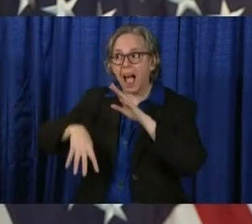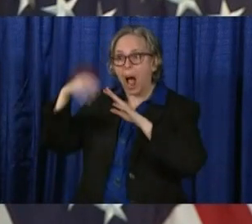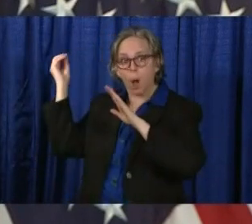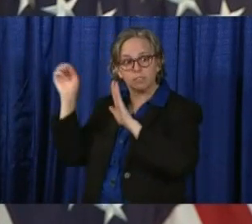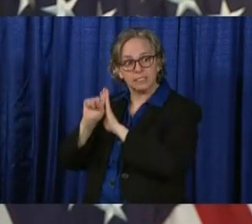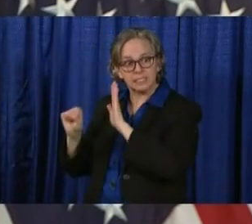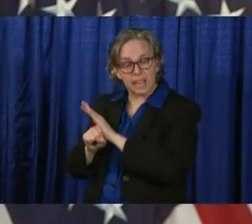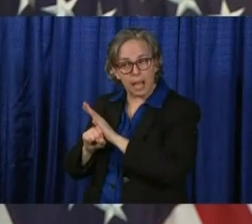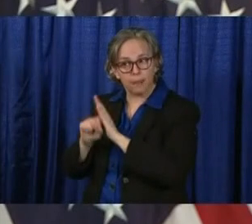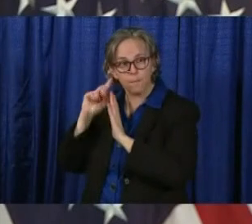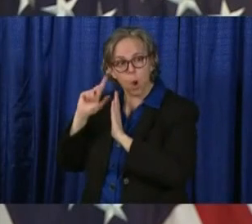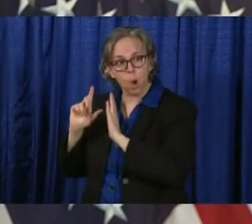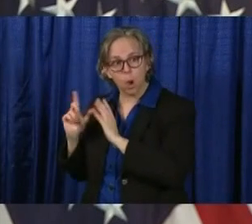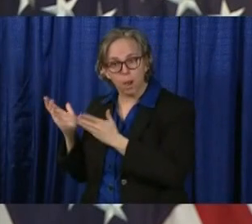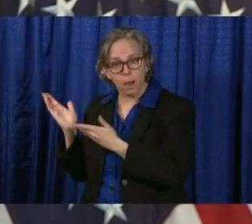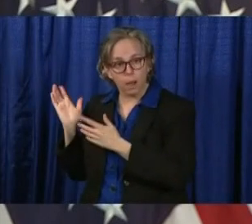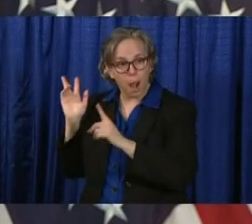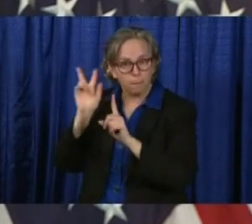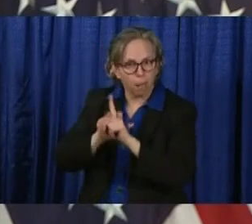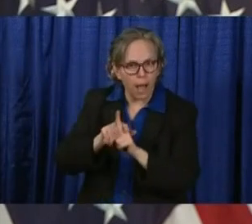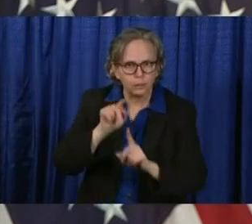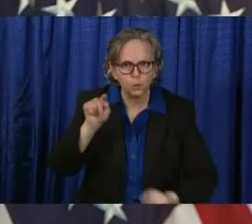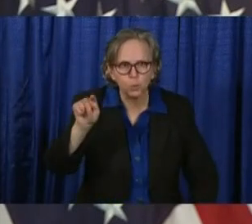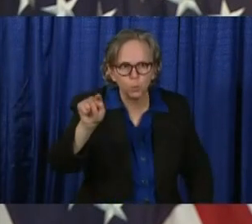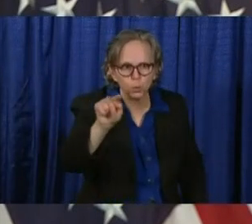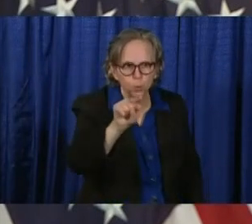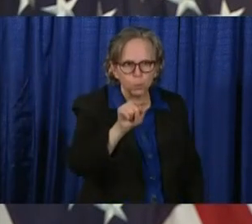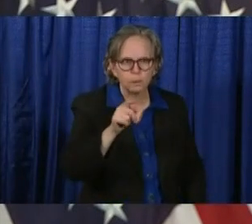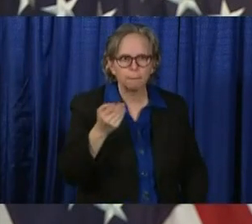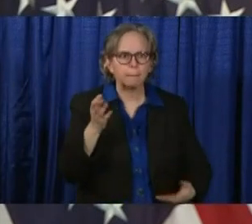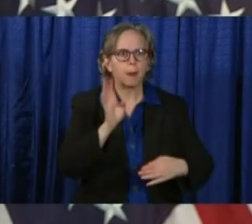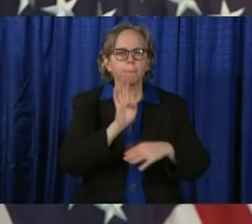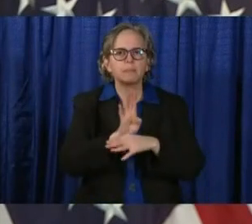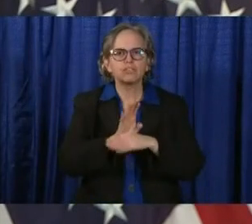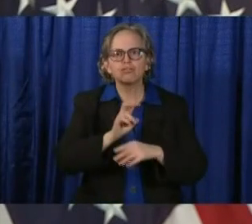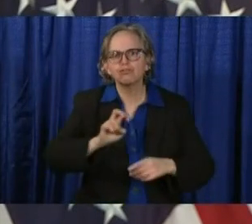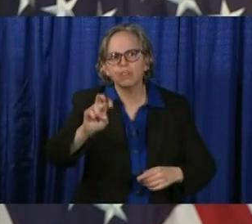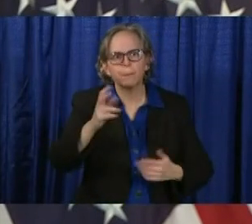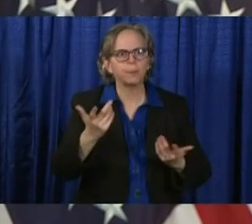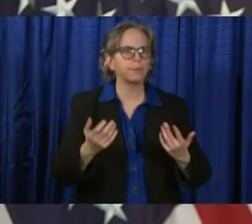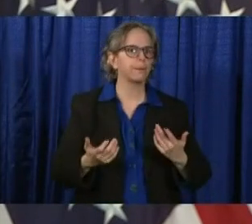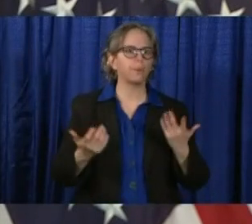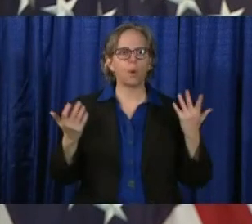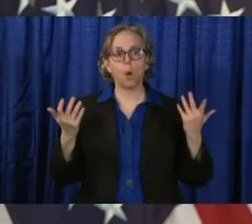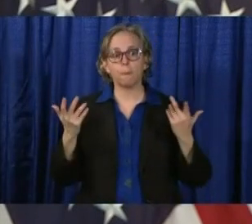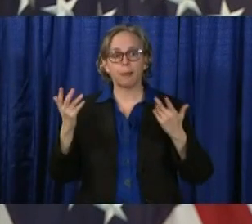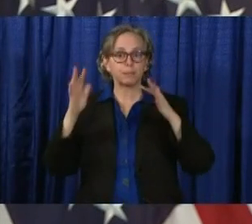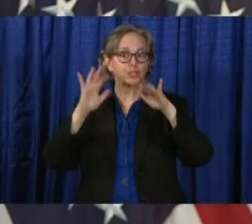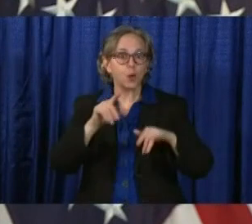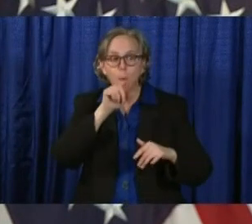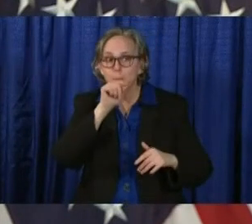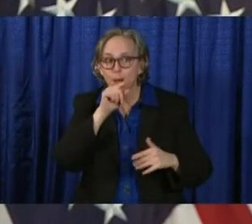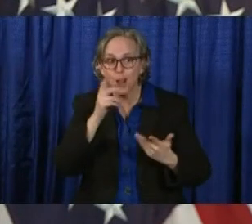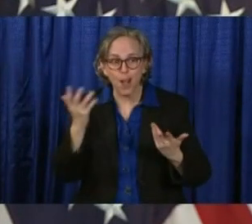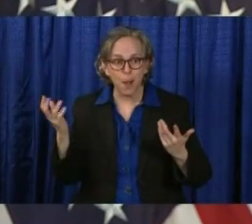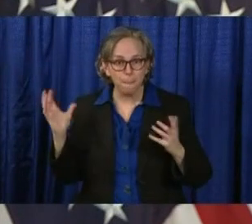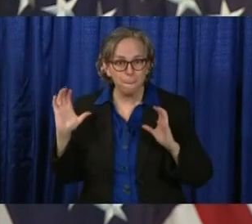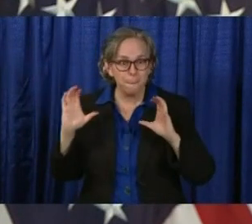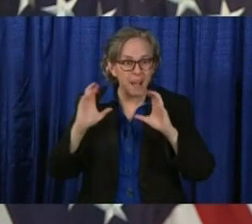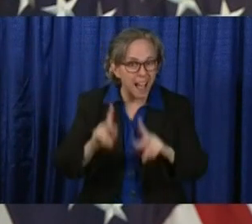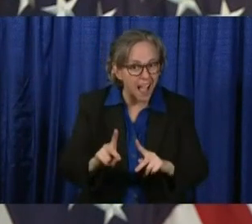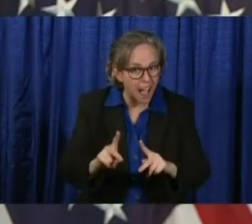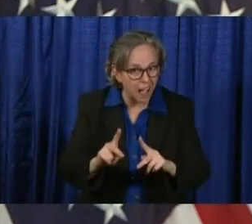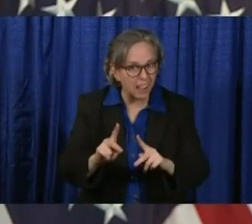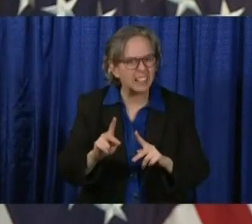If you took an essential business trip out of state or are one of our many snowboarders returning north after spending a winter in the south,